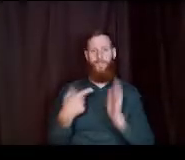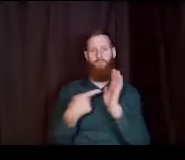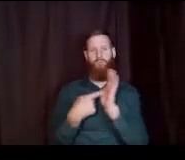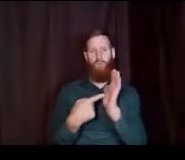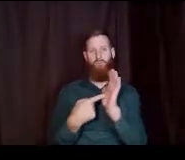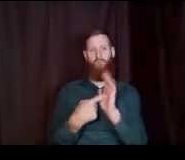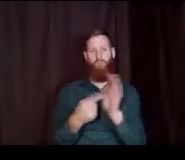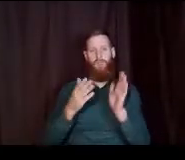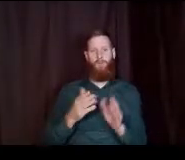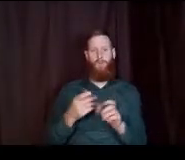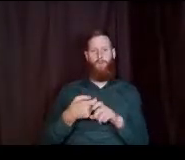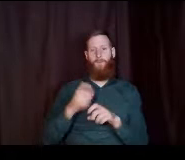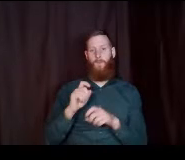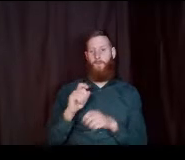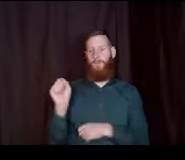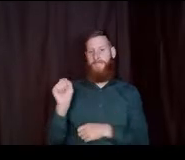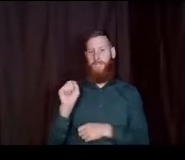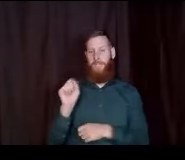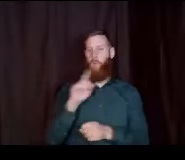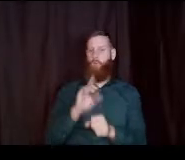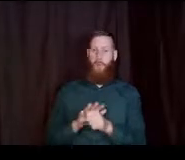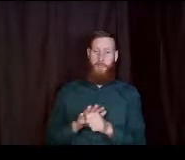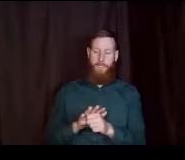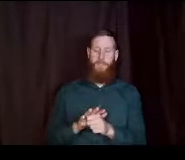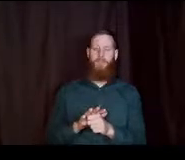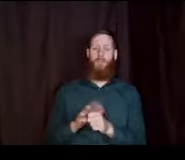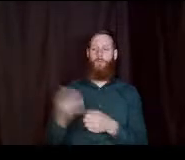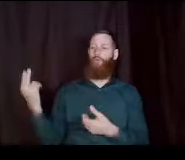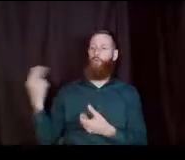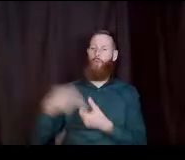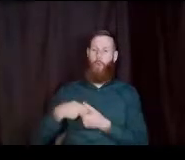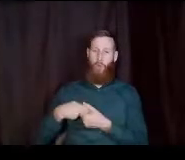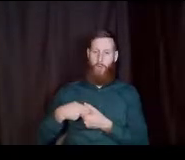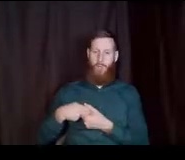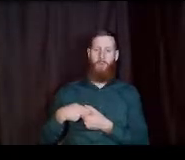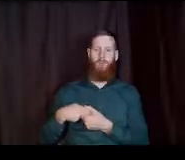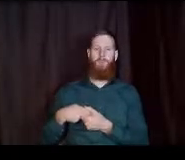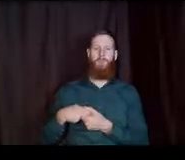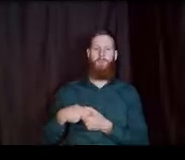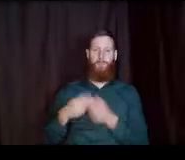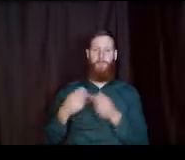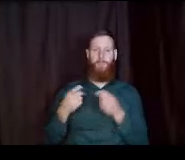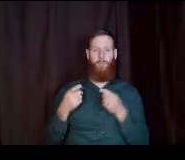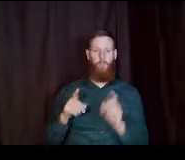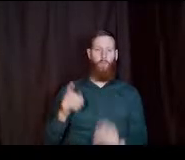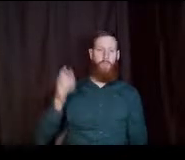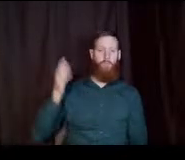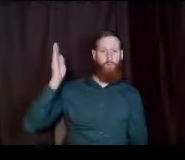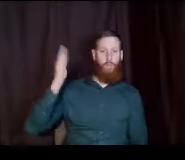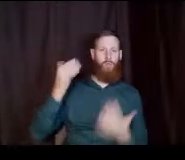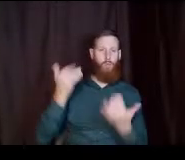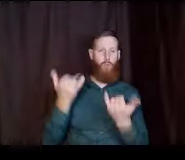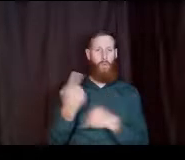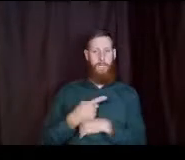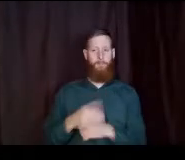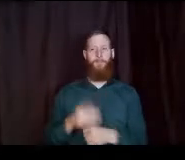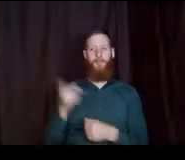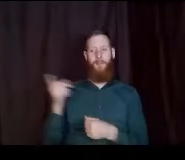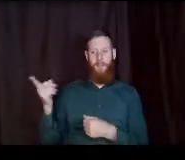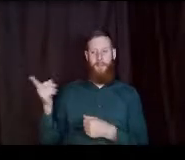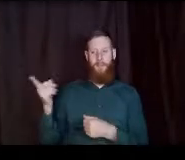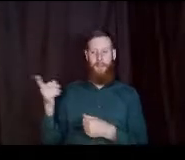from seattle promise um joining us on the uh during the presentation today they are participating